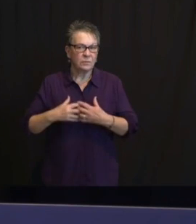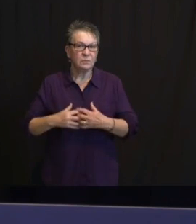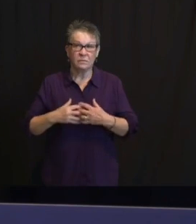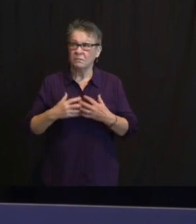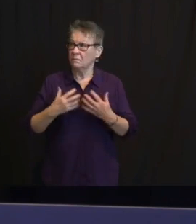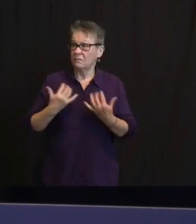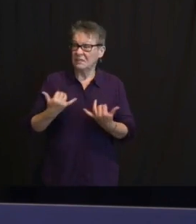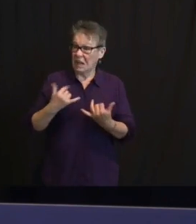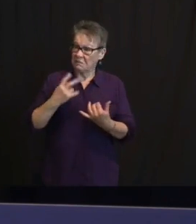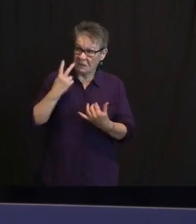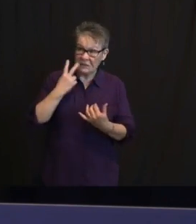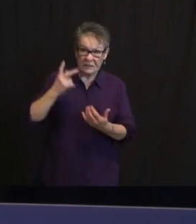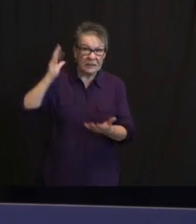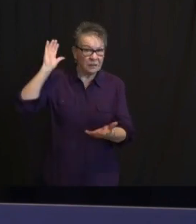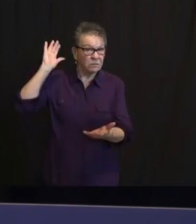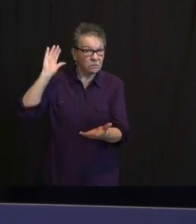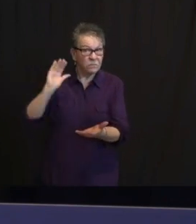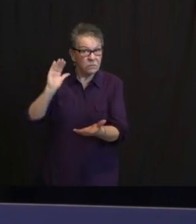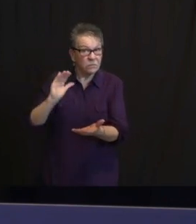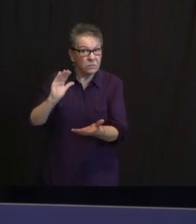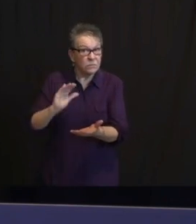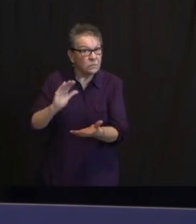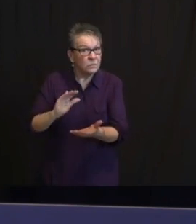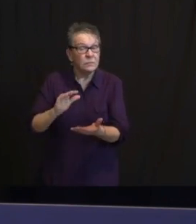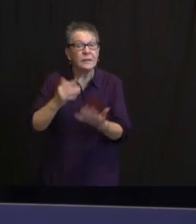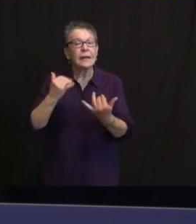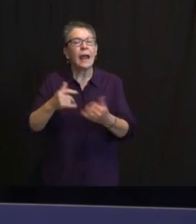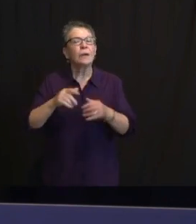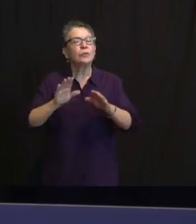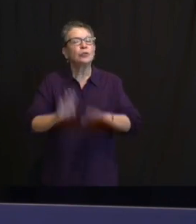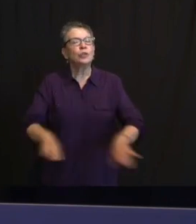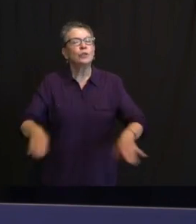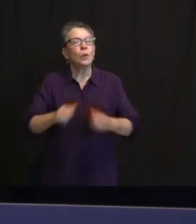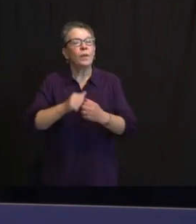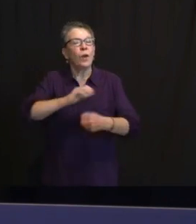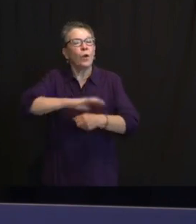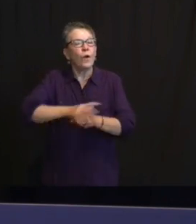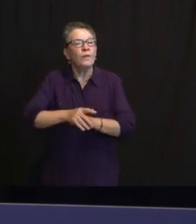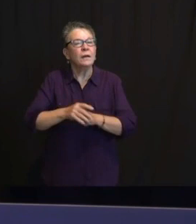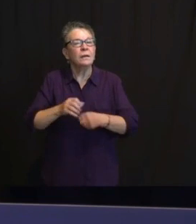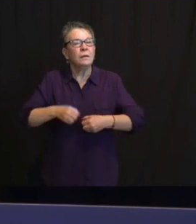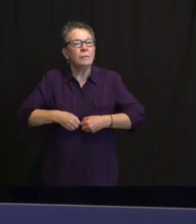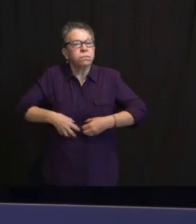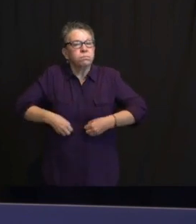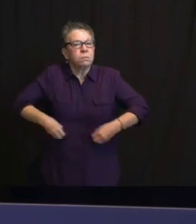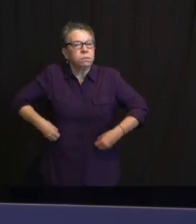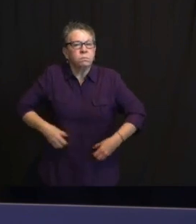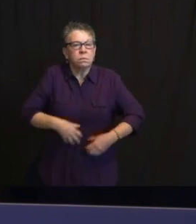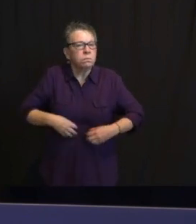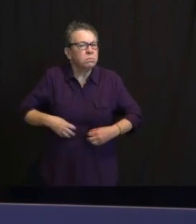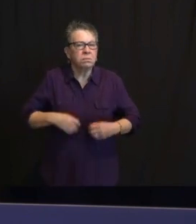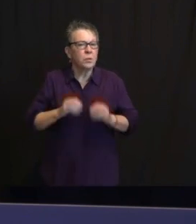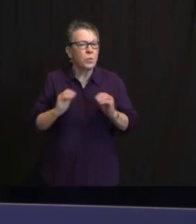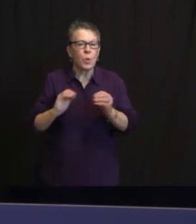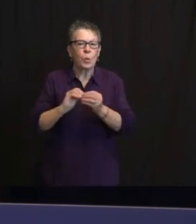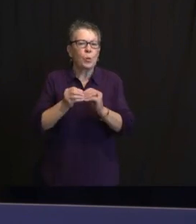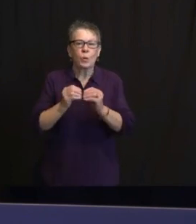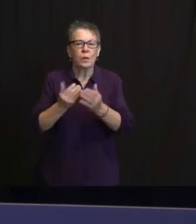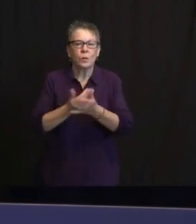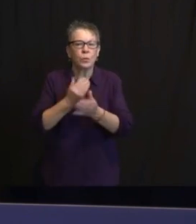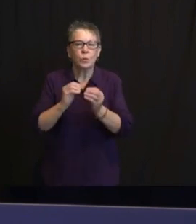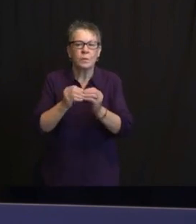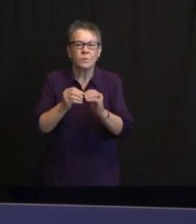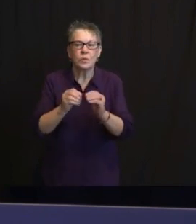THANKFULLY, THERE ARE NO NEW REPORTS OF MULTI-SYSTEM INFLAMMATORY SYNDROME IN CHILDREN. THERE ARE 105 CUMULATIVE CASES IN THE STATE.